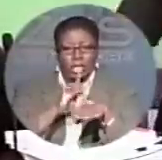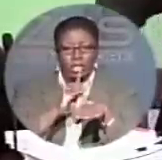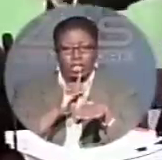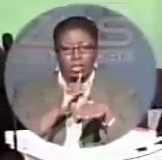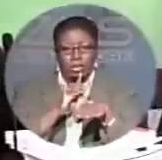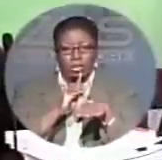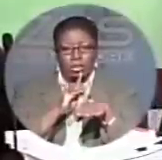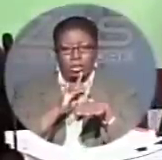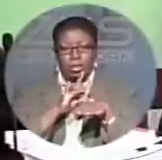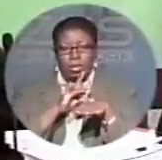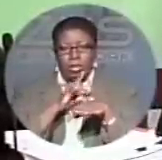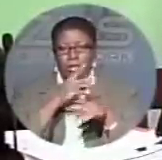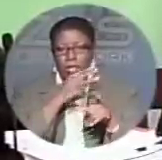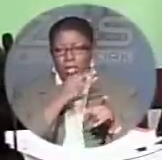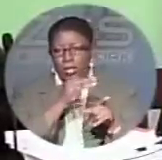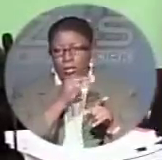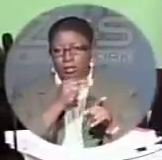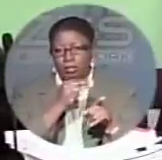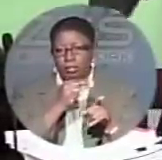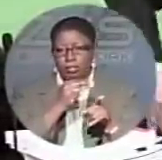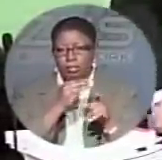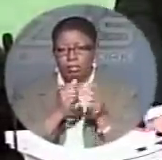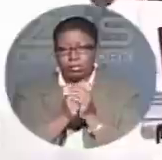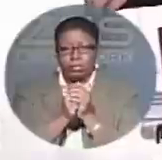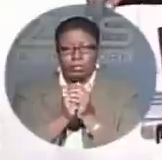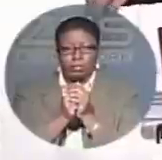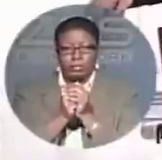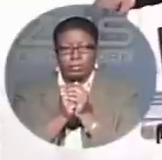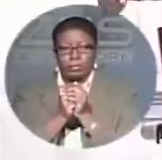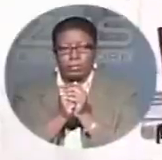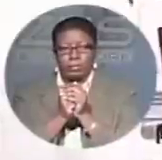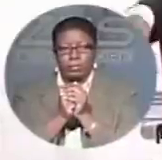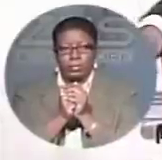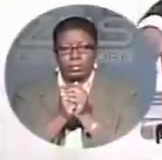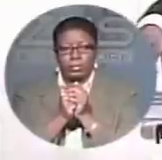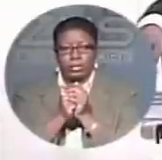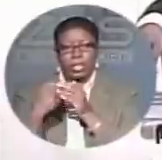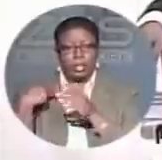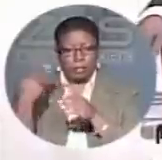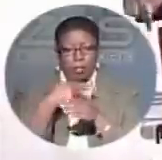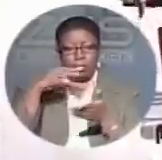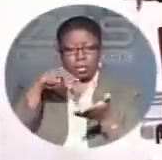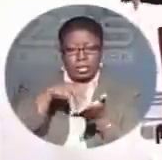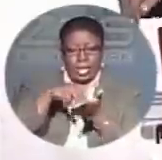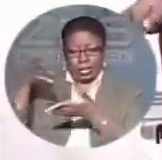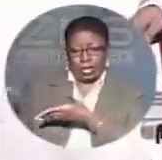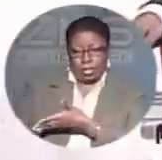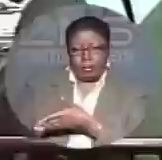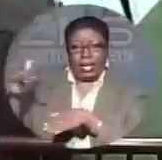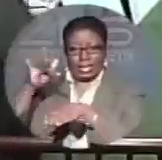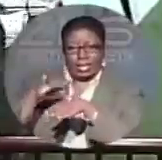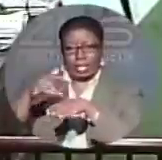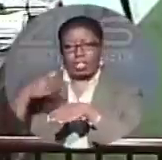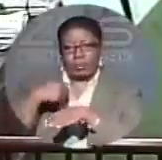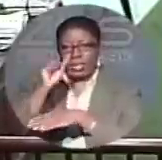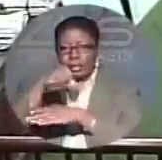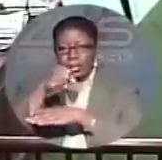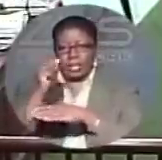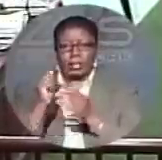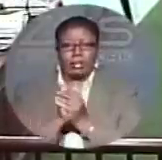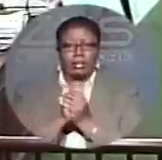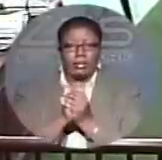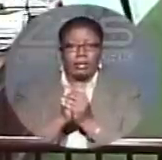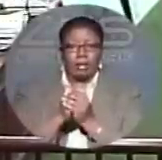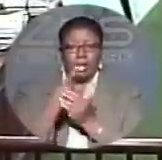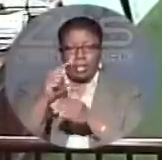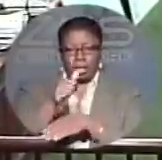member Pine Ridge. The member stood on the side of me, and the member did touch me. The objection from